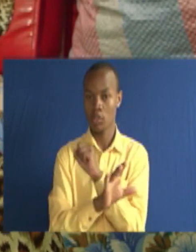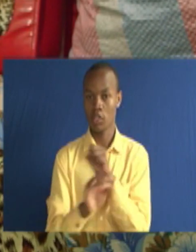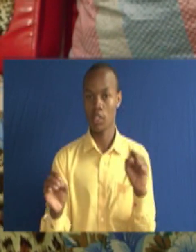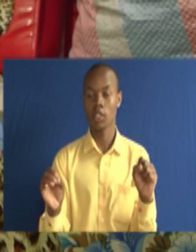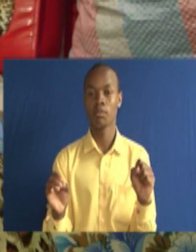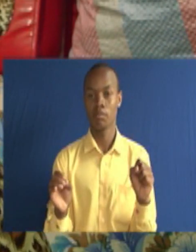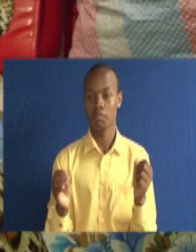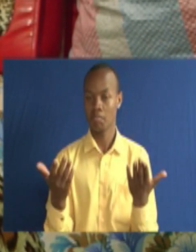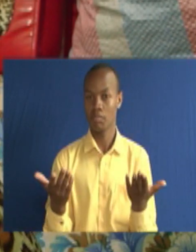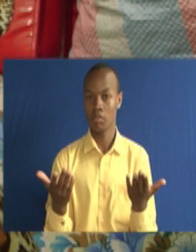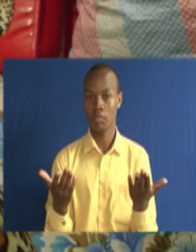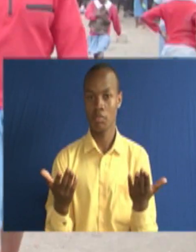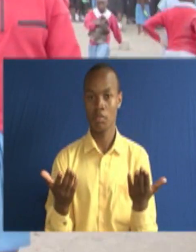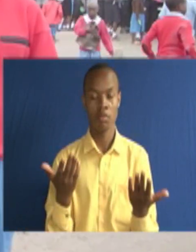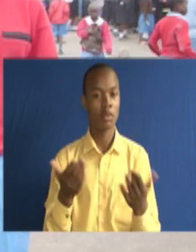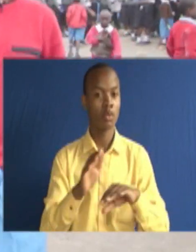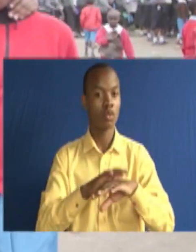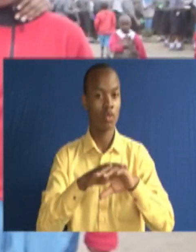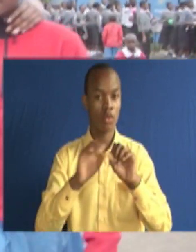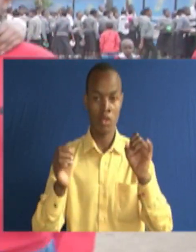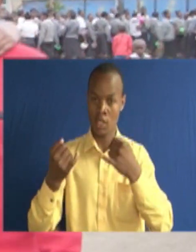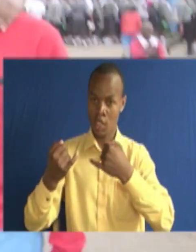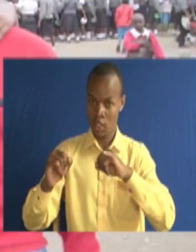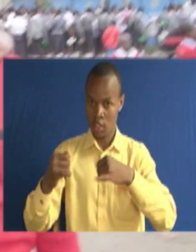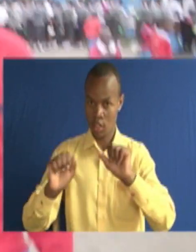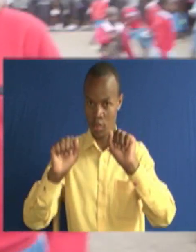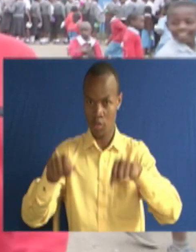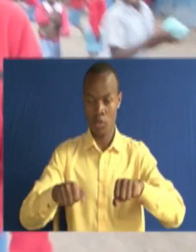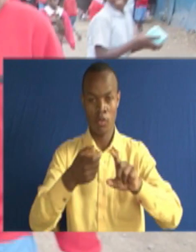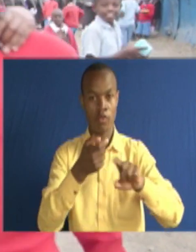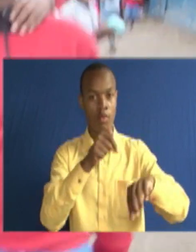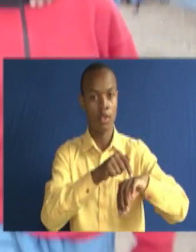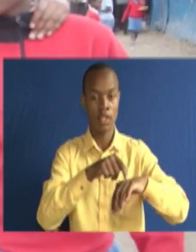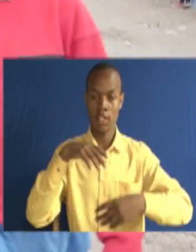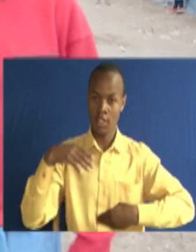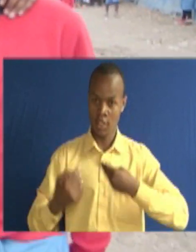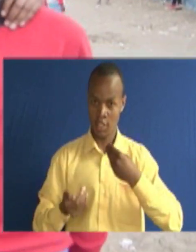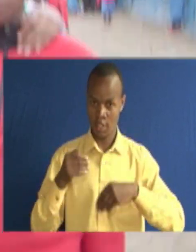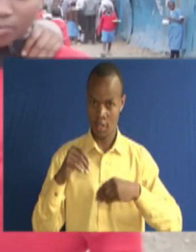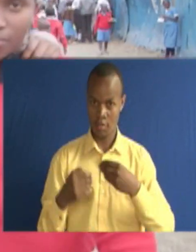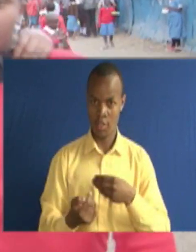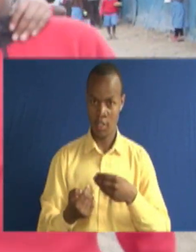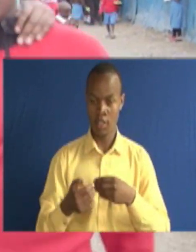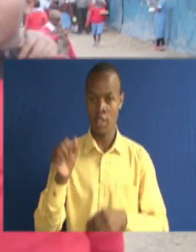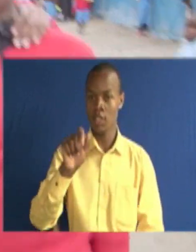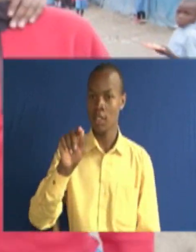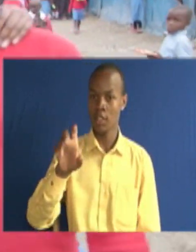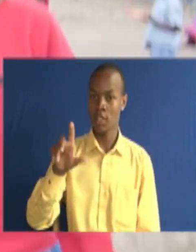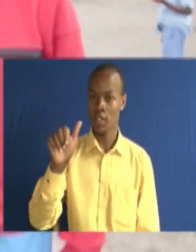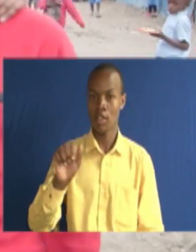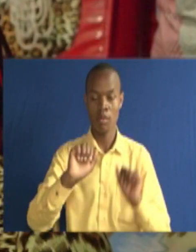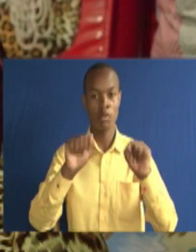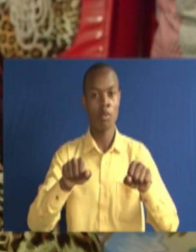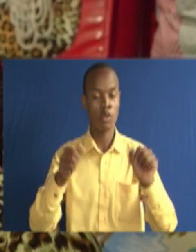mwenyewe, sina iyo know-how. Trying as much as possible since disability is not inability is tell us parting short to those